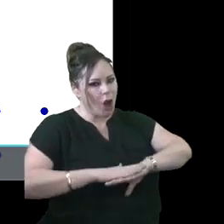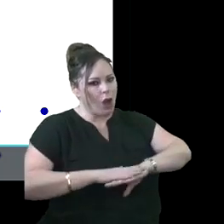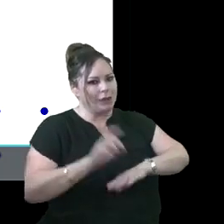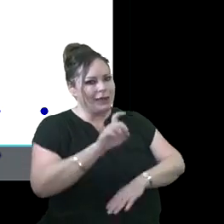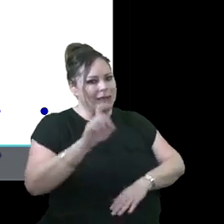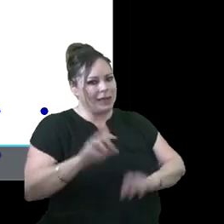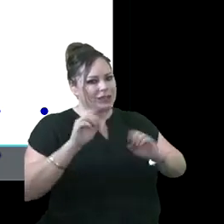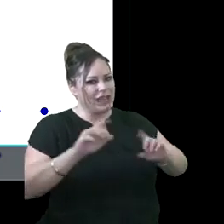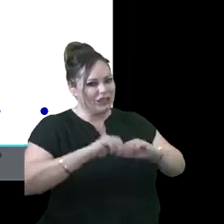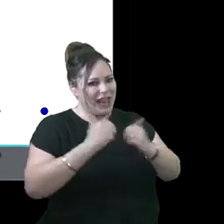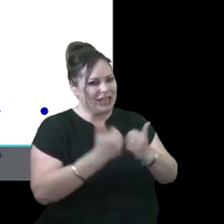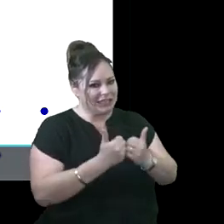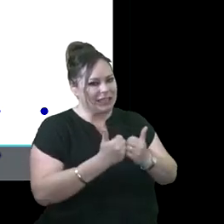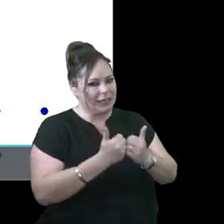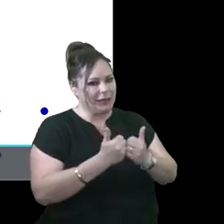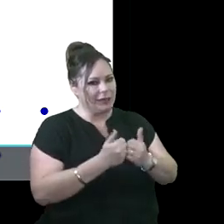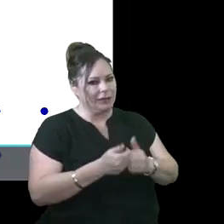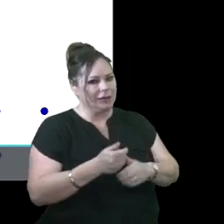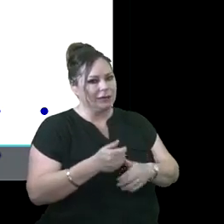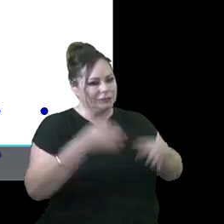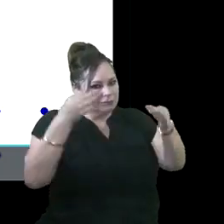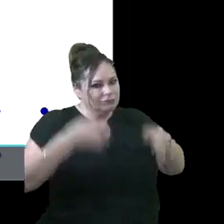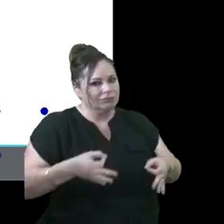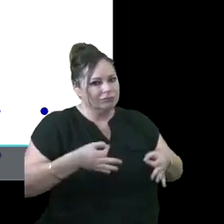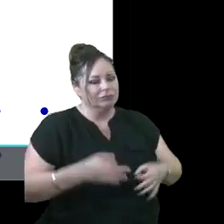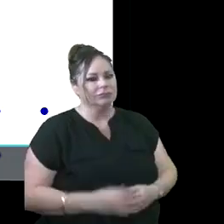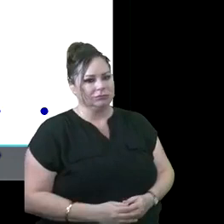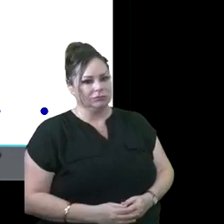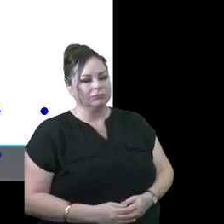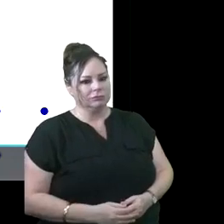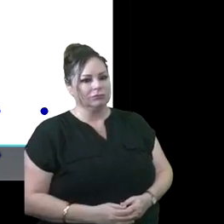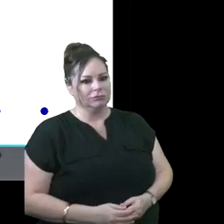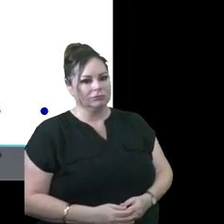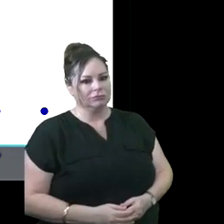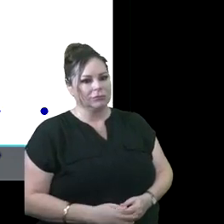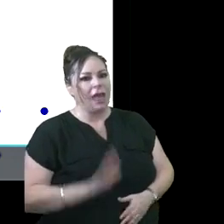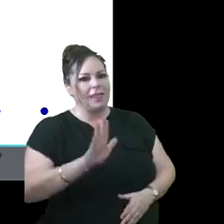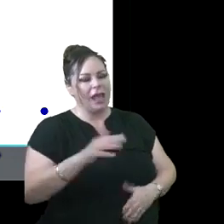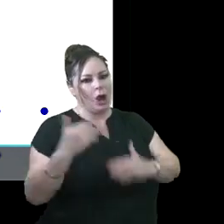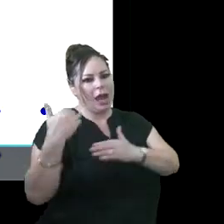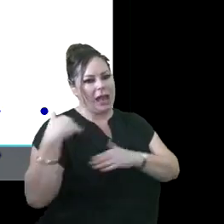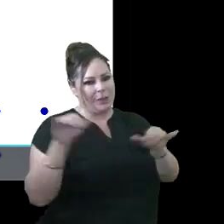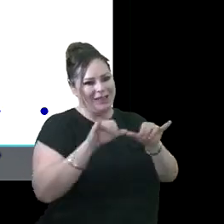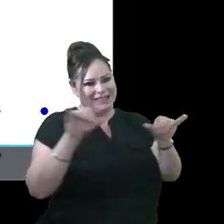Texas Education Agency schools accountability system.